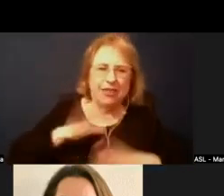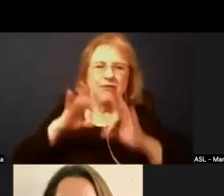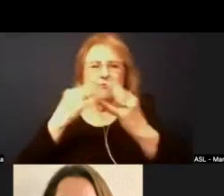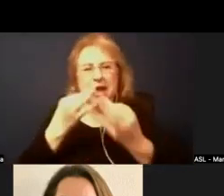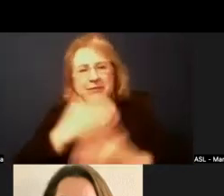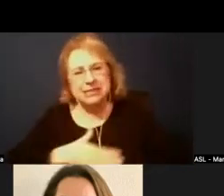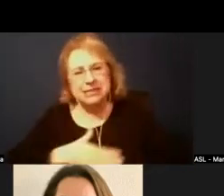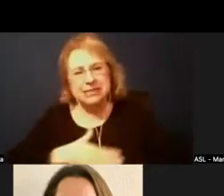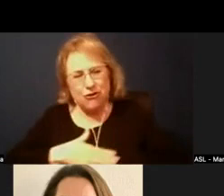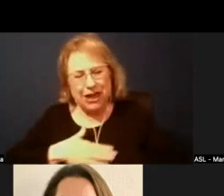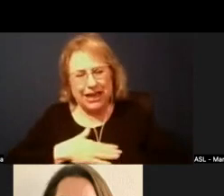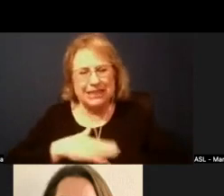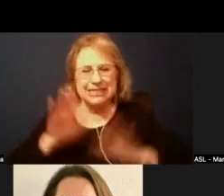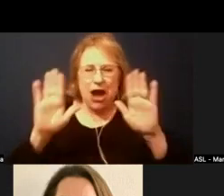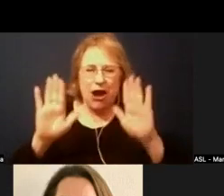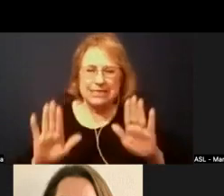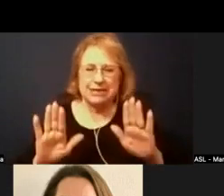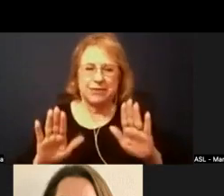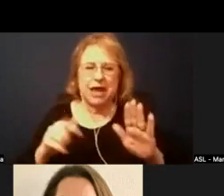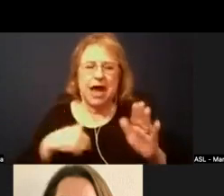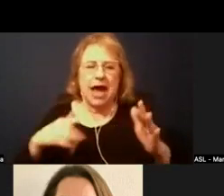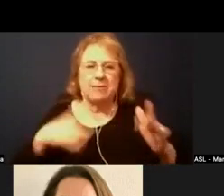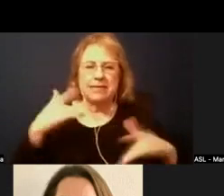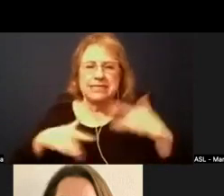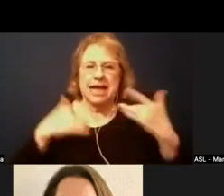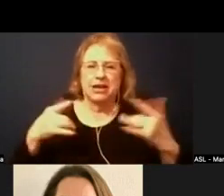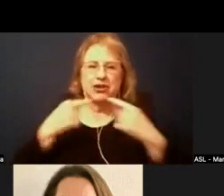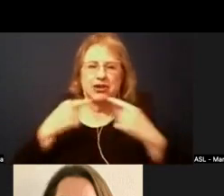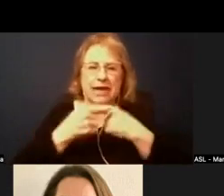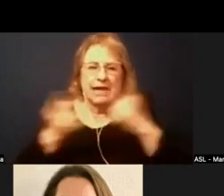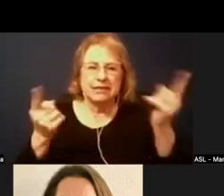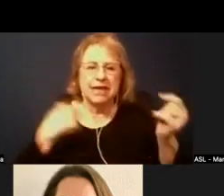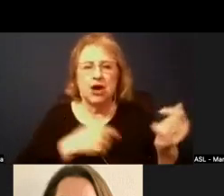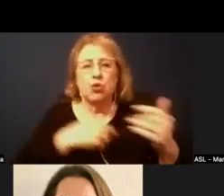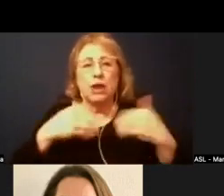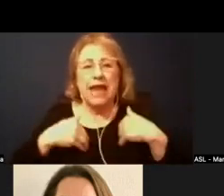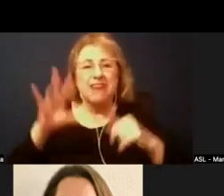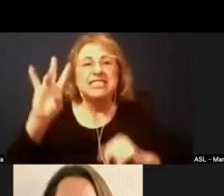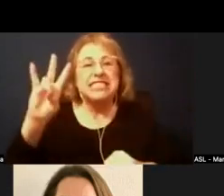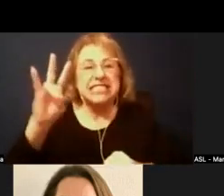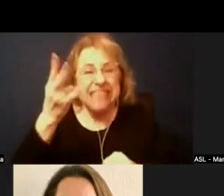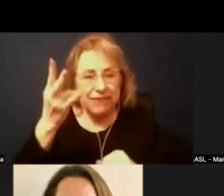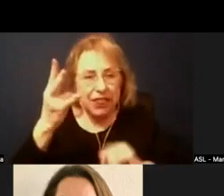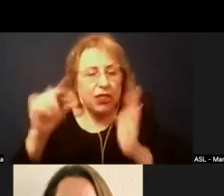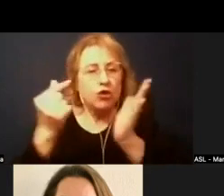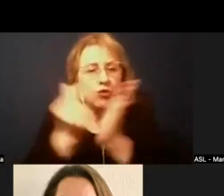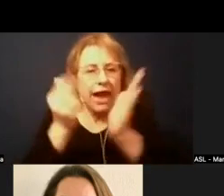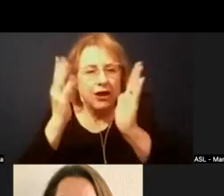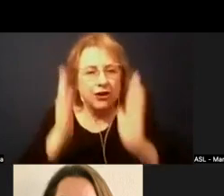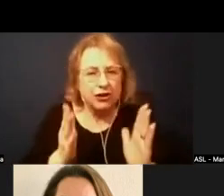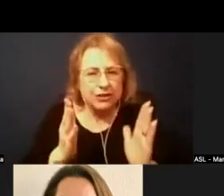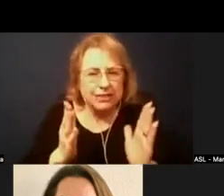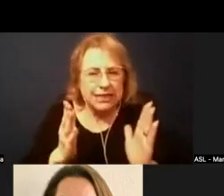it, which has been awesome. And I'm excited to announce that next year we will have our first cohort of seventh graders. And we will continue that